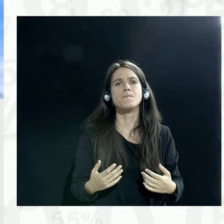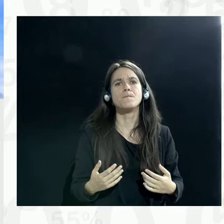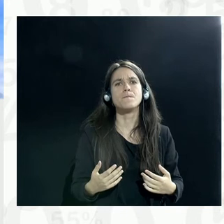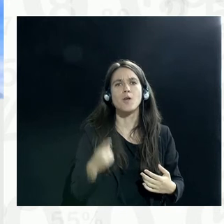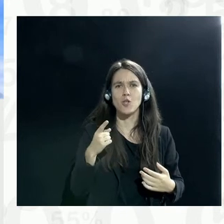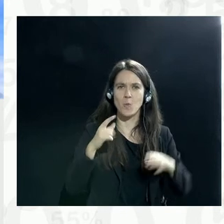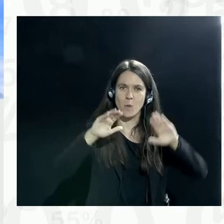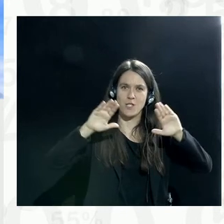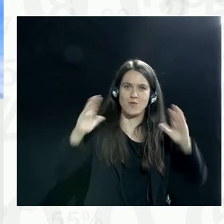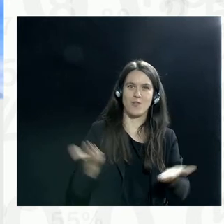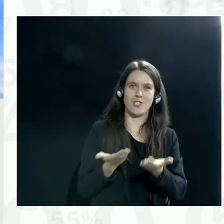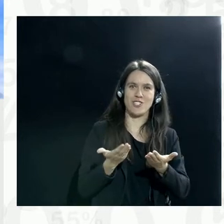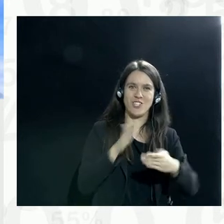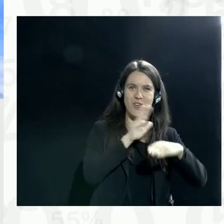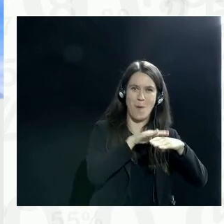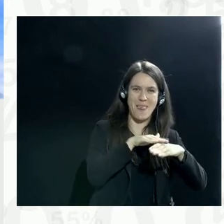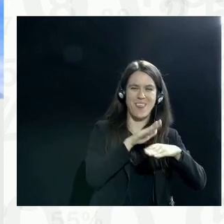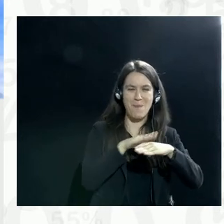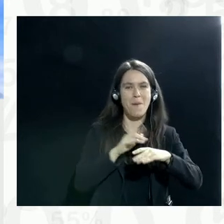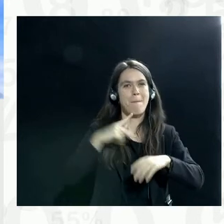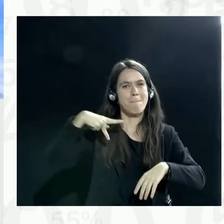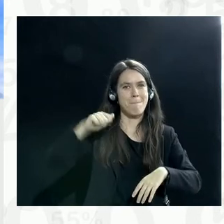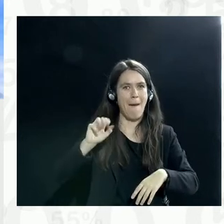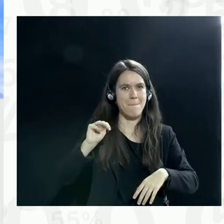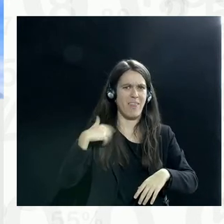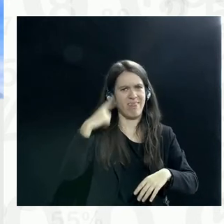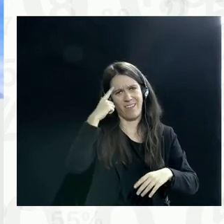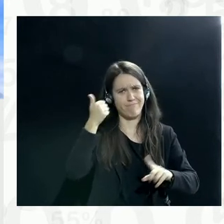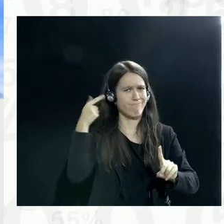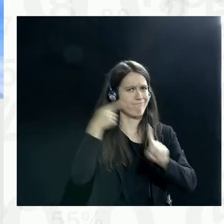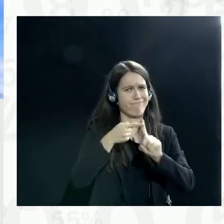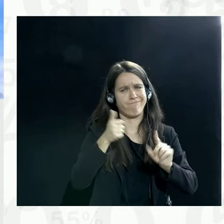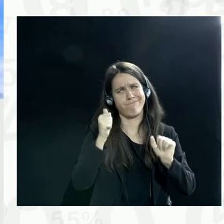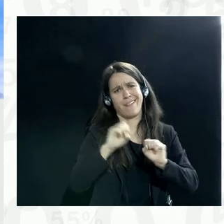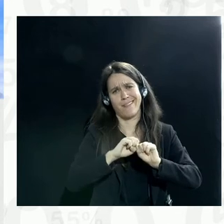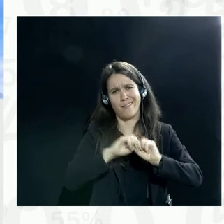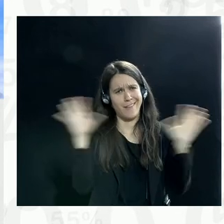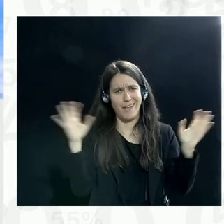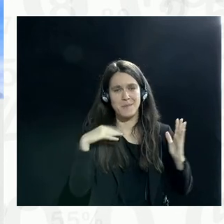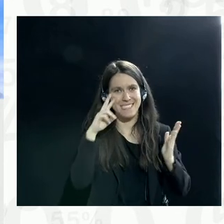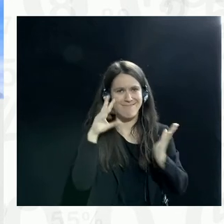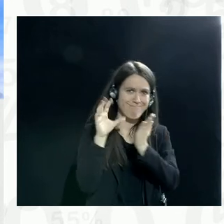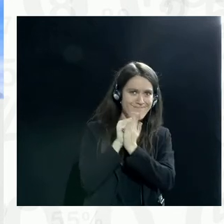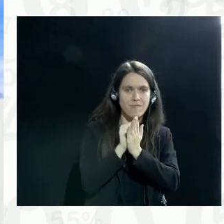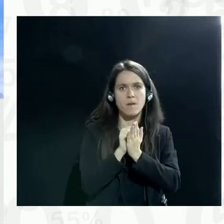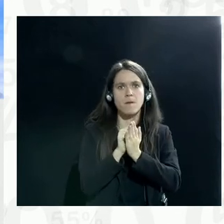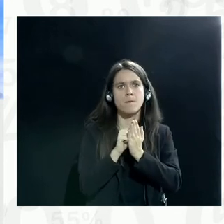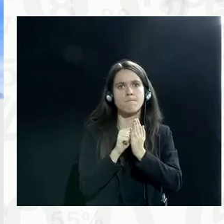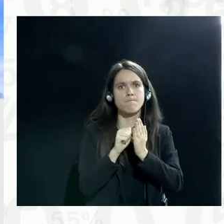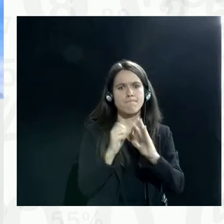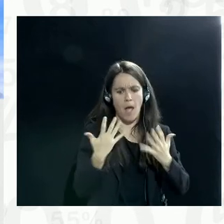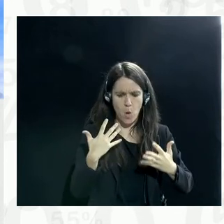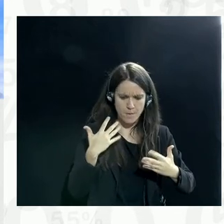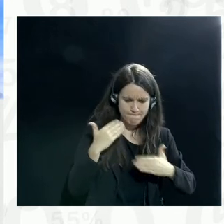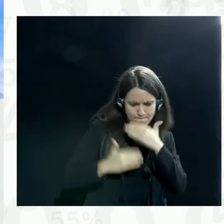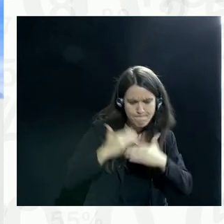introductory comments and the comments from Pam, I think, were right on the money. You identified how can we develop